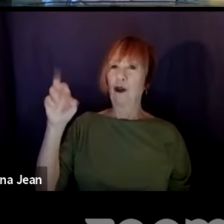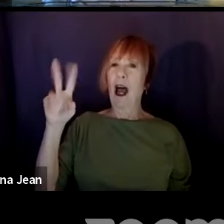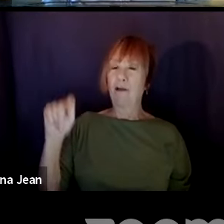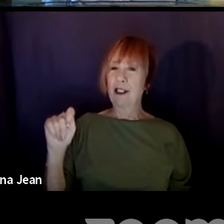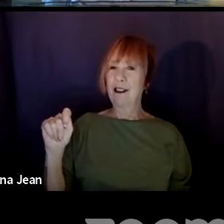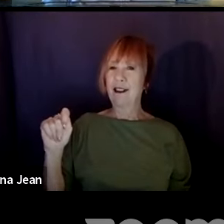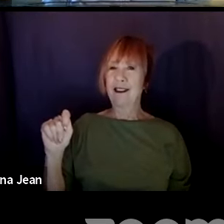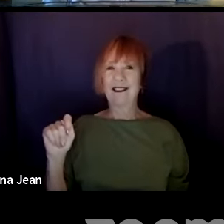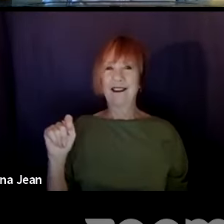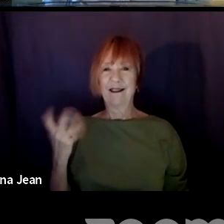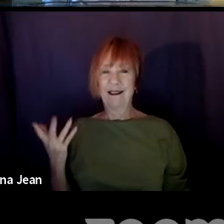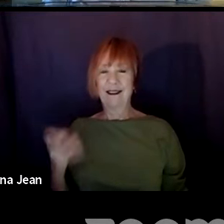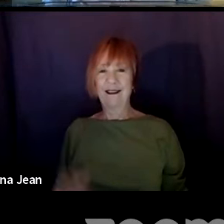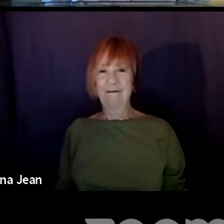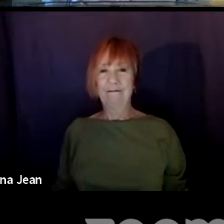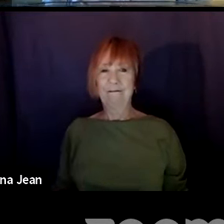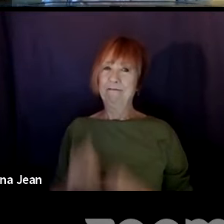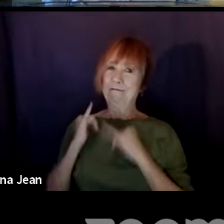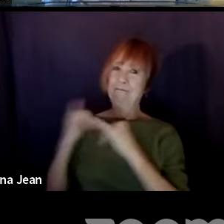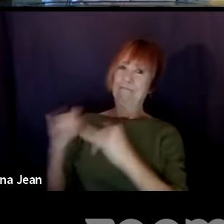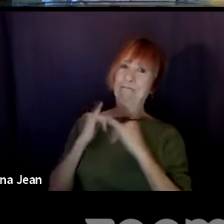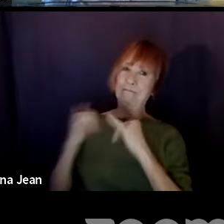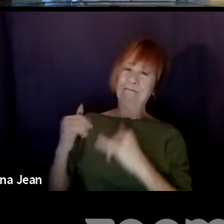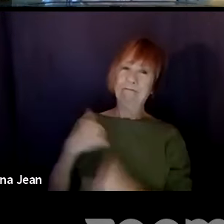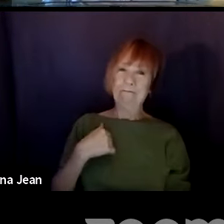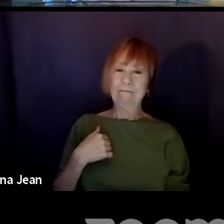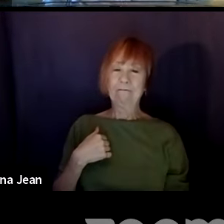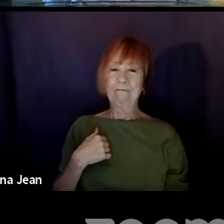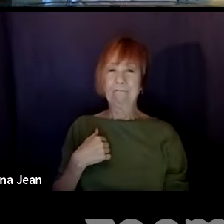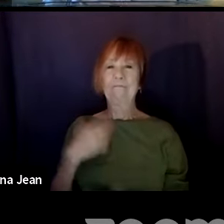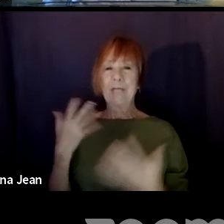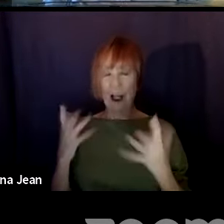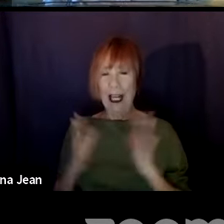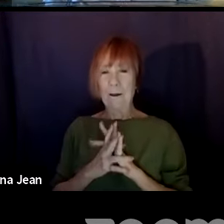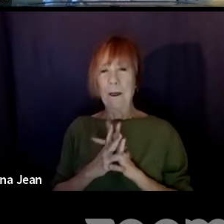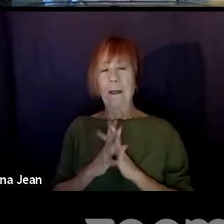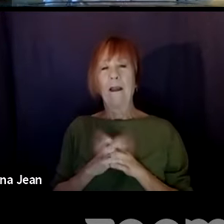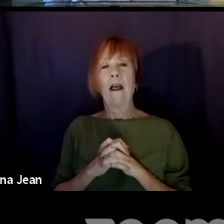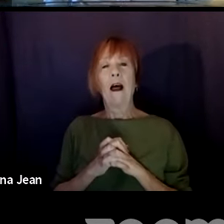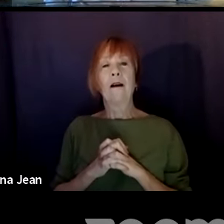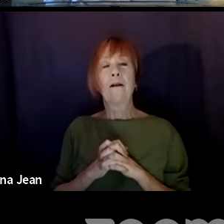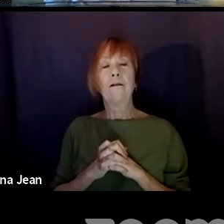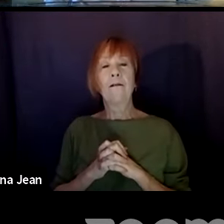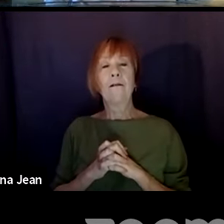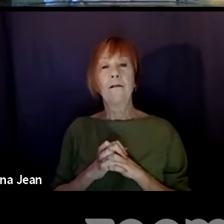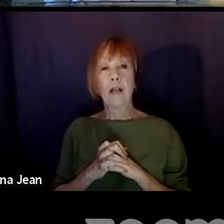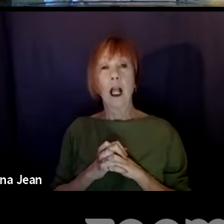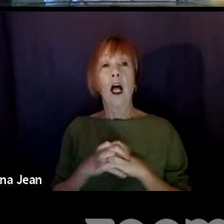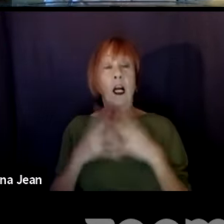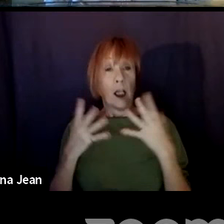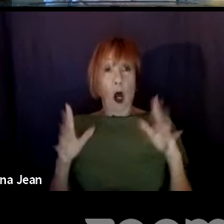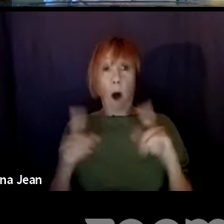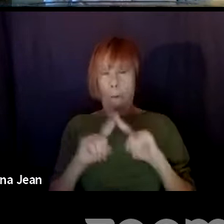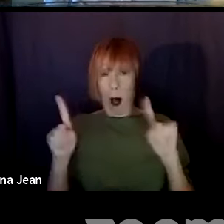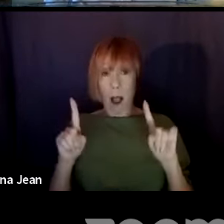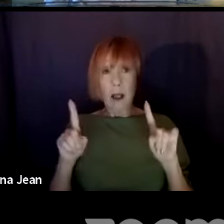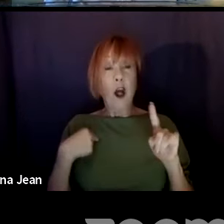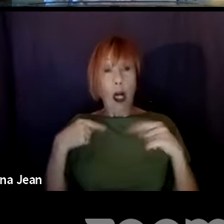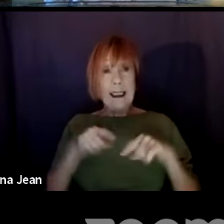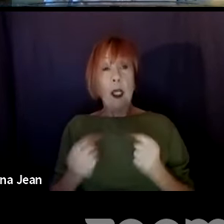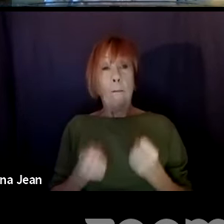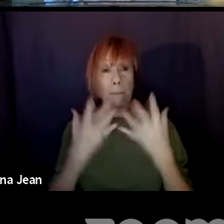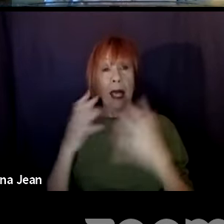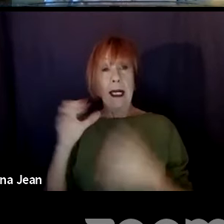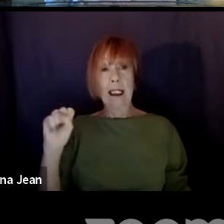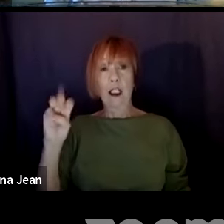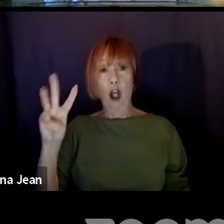Draft. I got to say, I use Final Draft too. That being said, there are softwares that